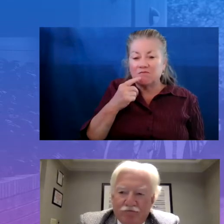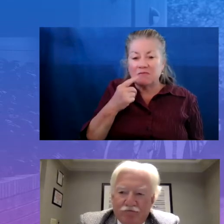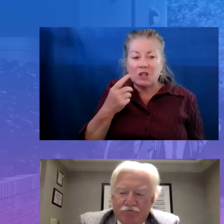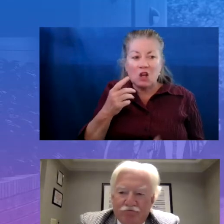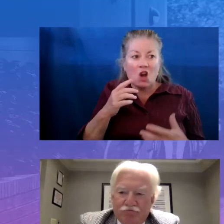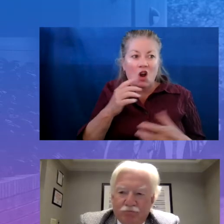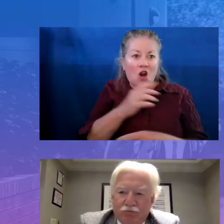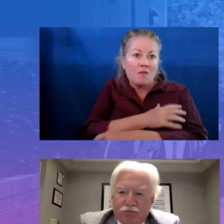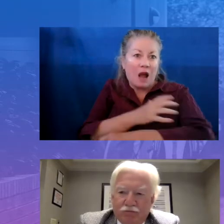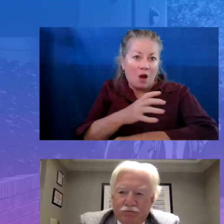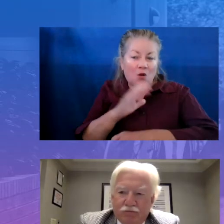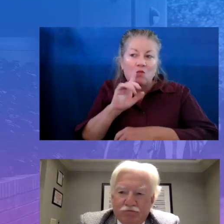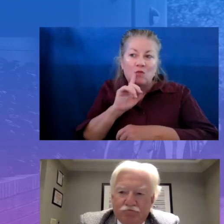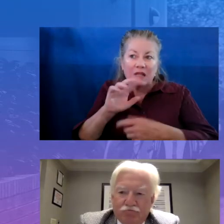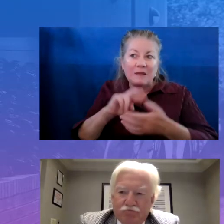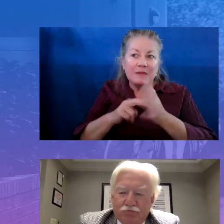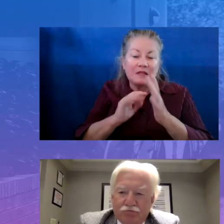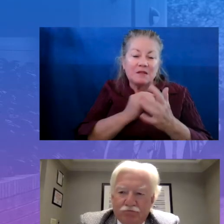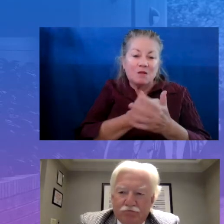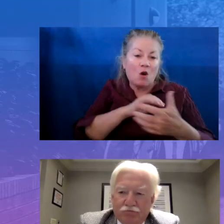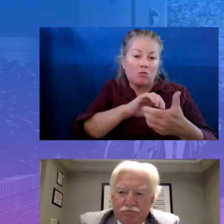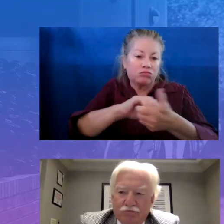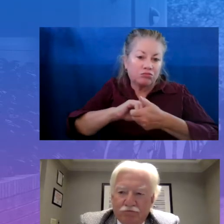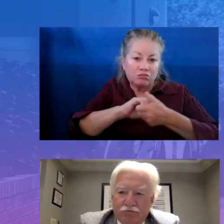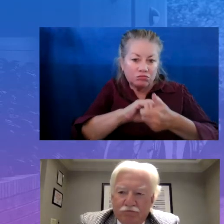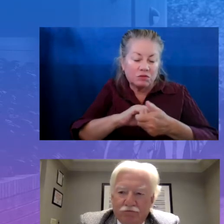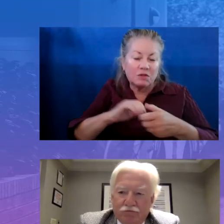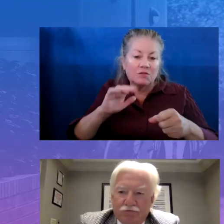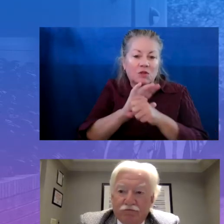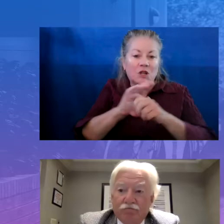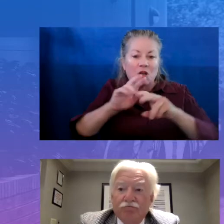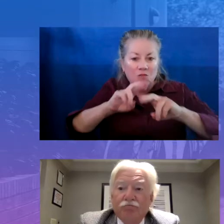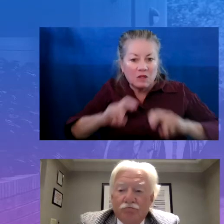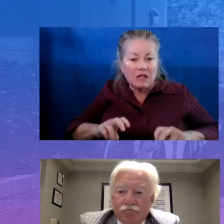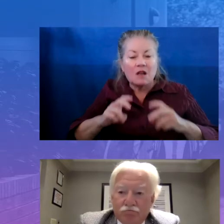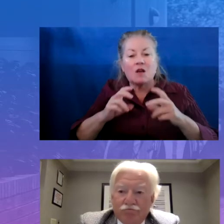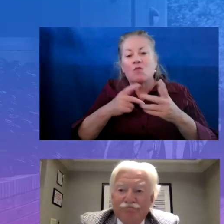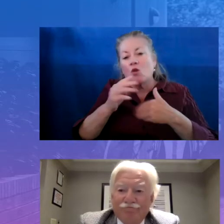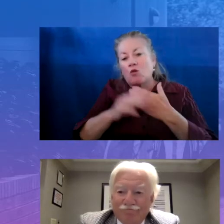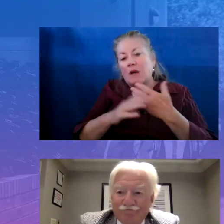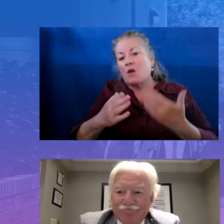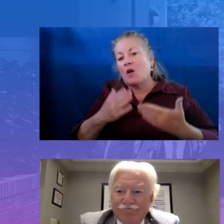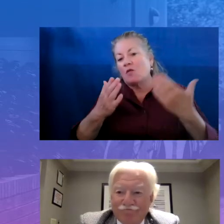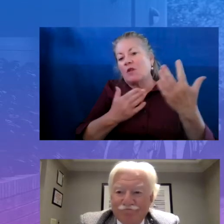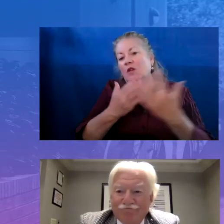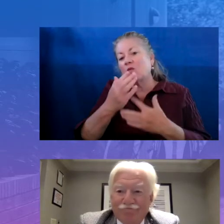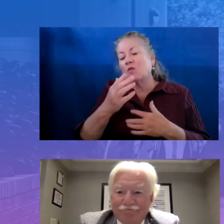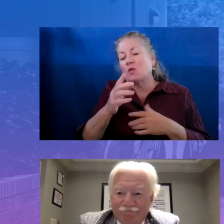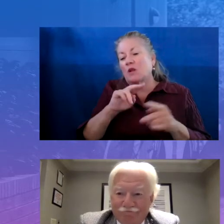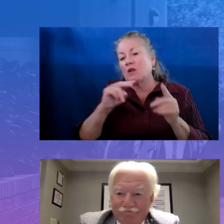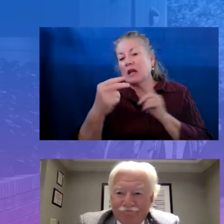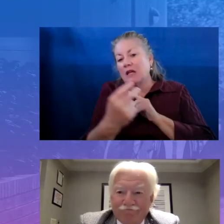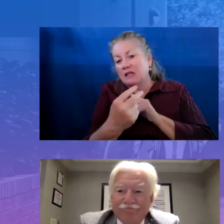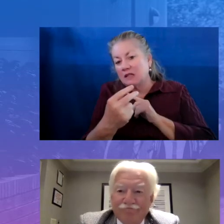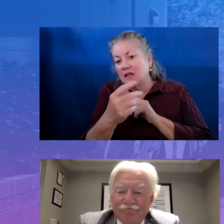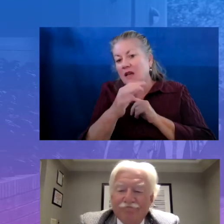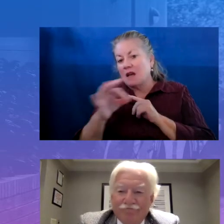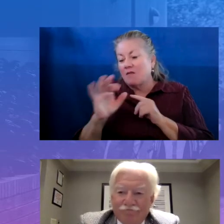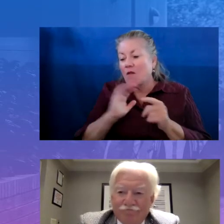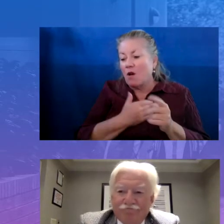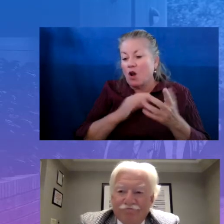comprehensively examine programs and offerings through the lens of our community partners,